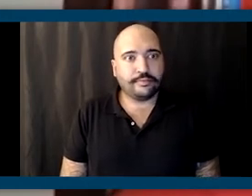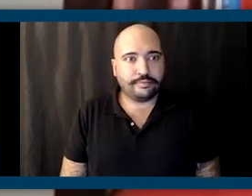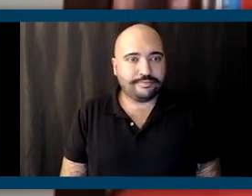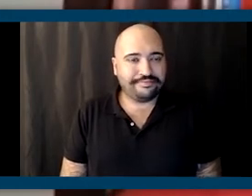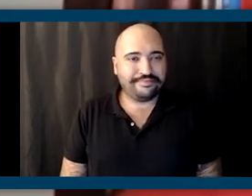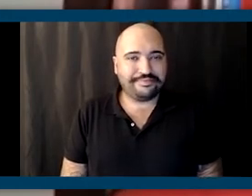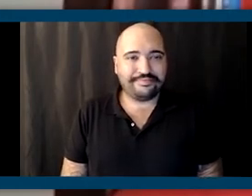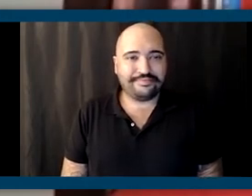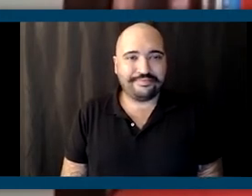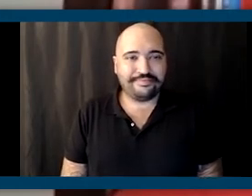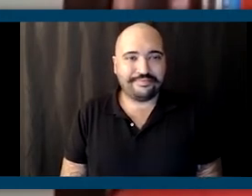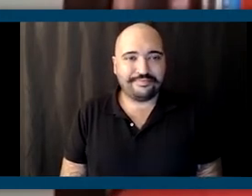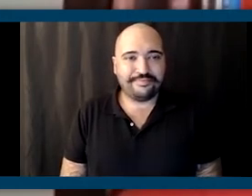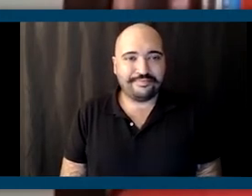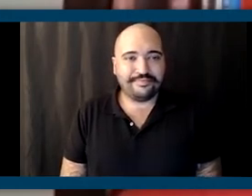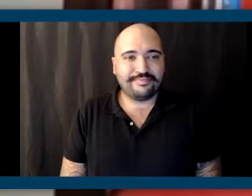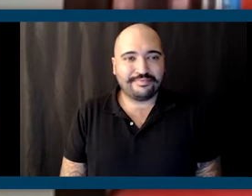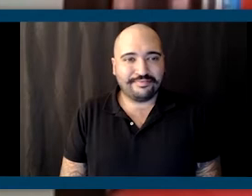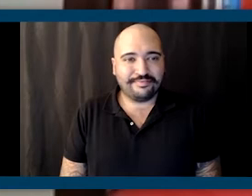conversation with everyone.